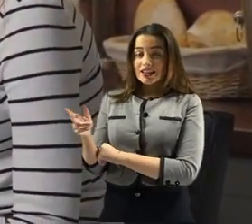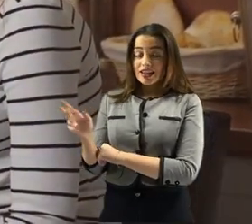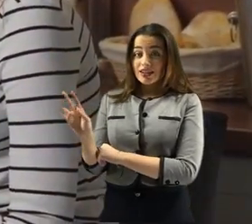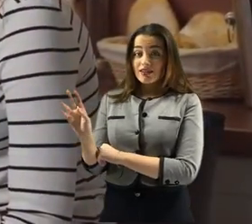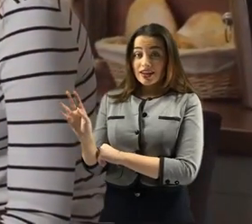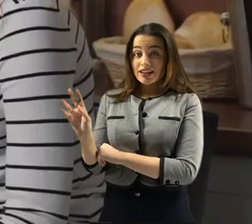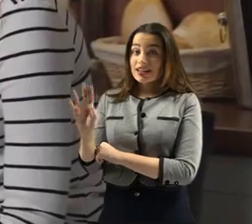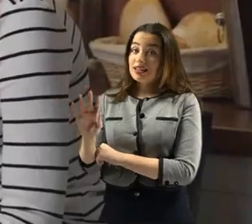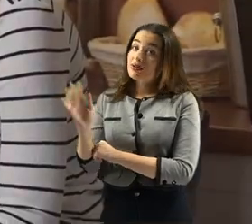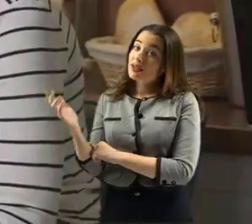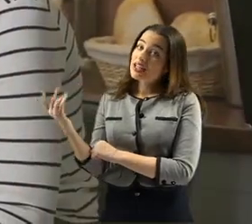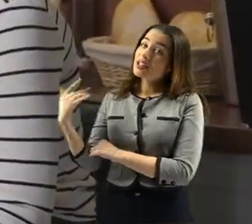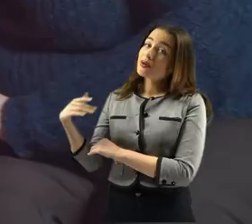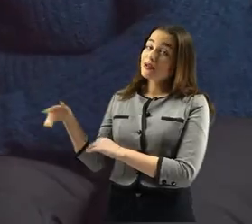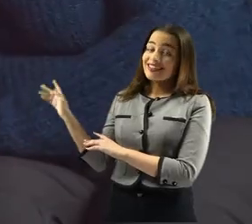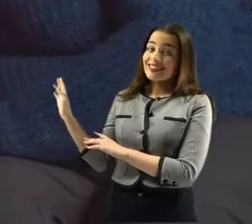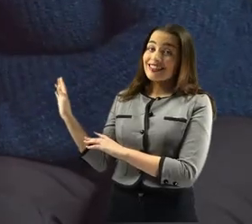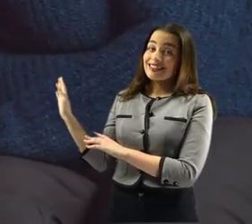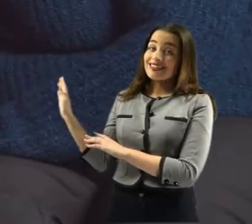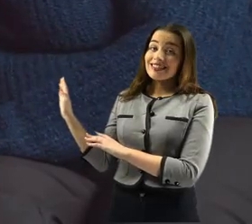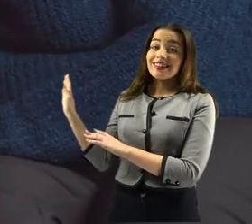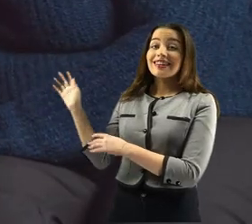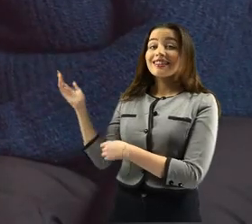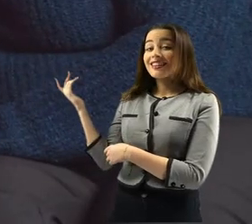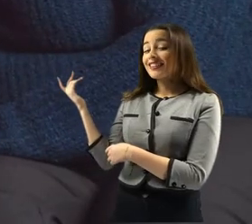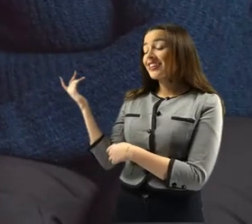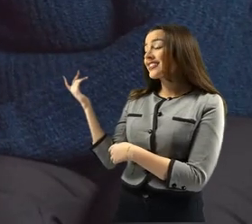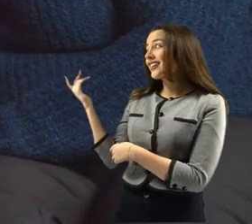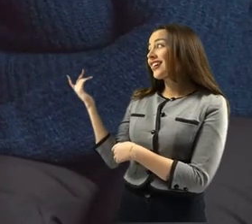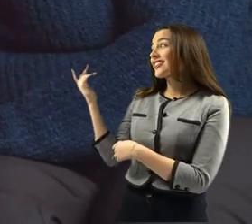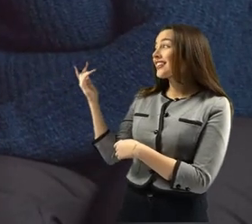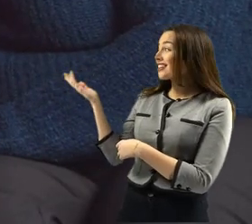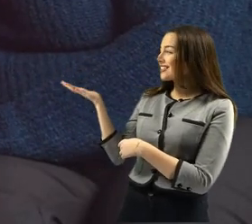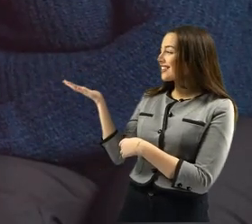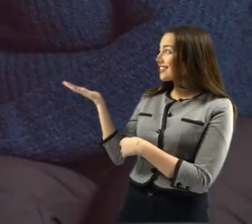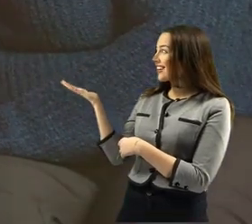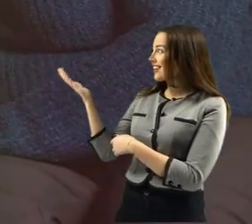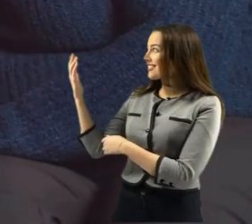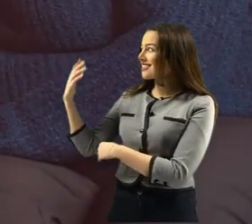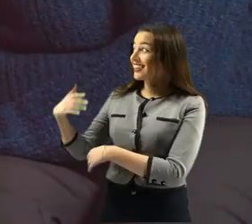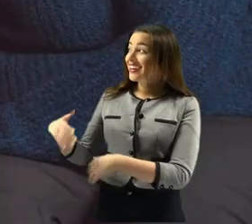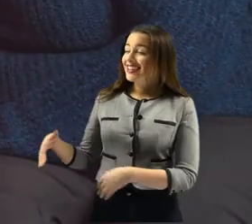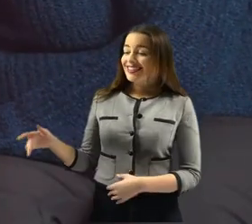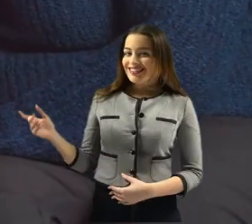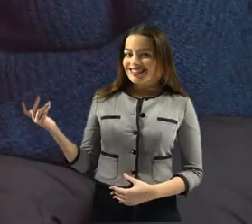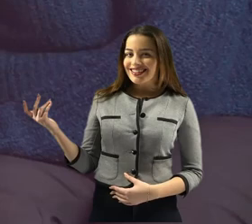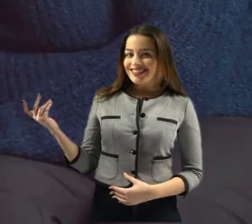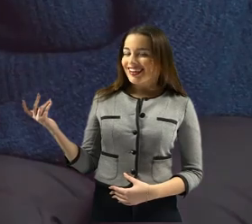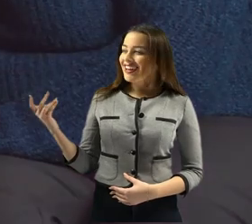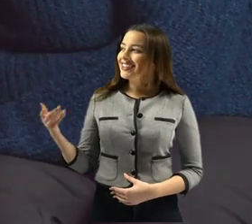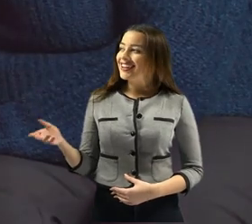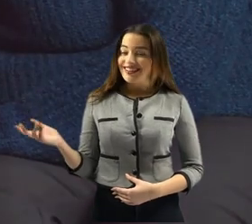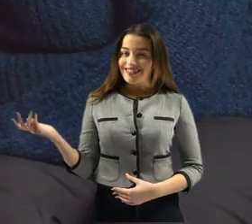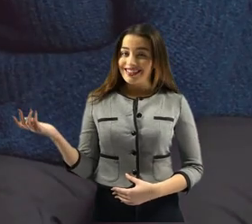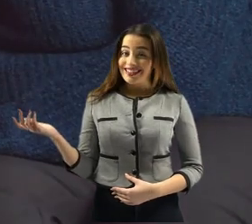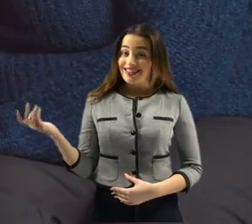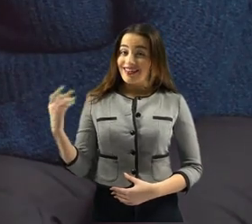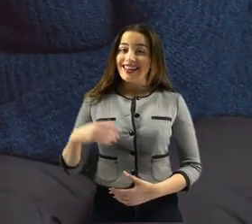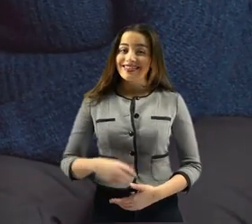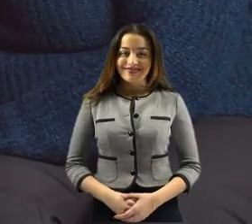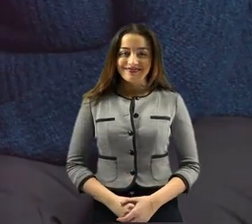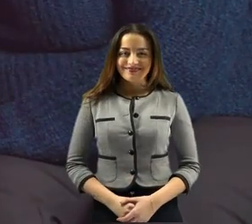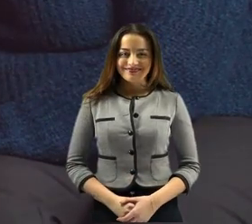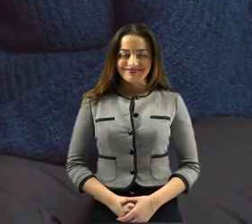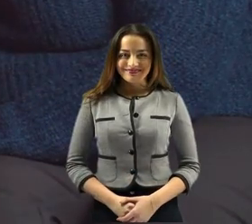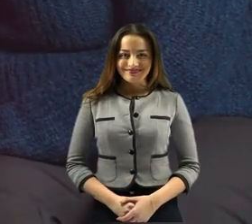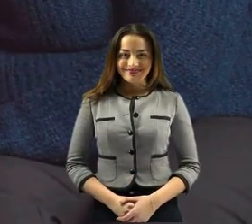think and understand through images. Spatial cognition, on the other hand, involves understanding and remembering the spatial relationships between objects.